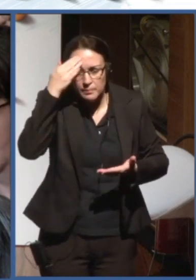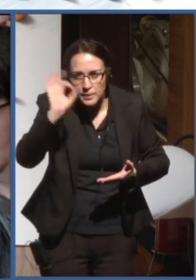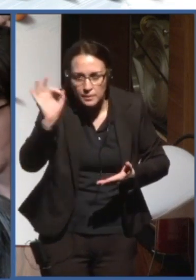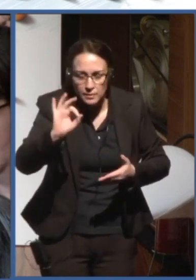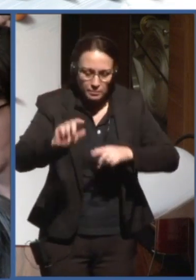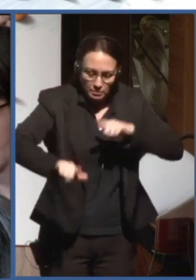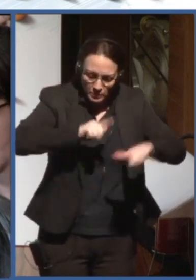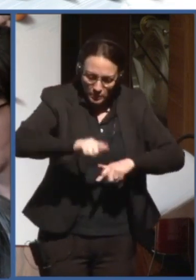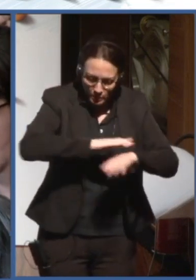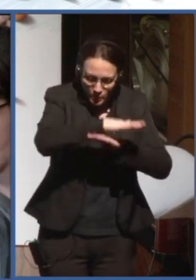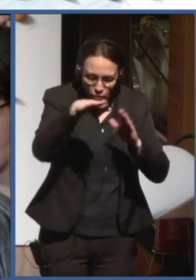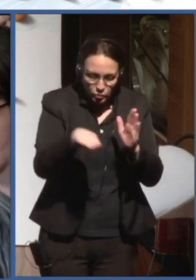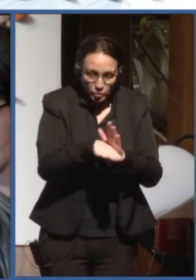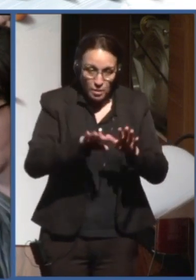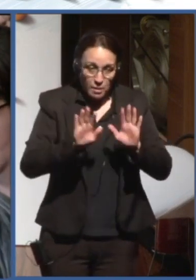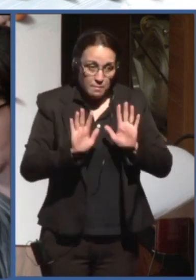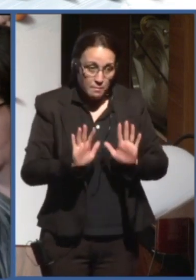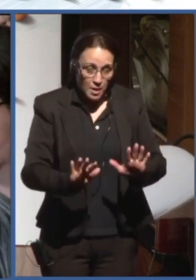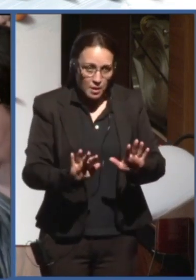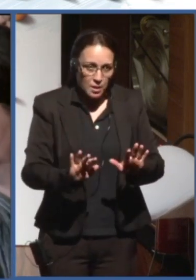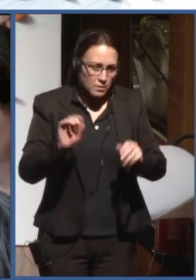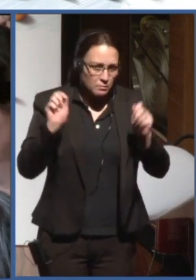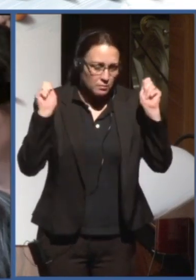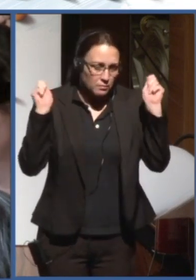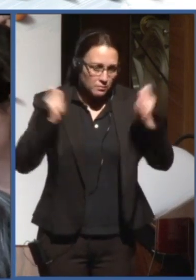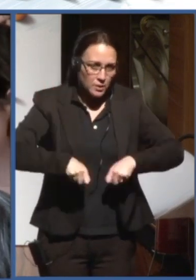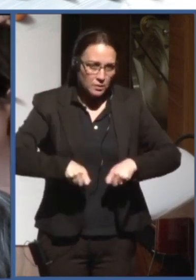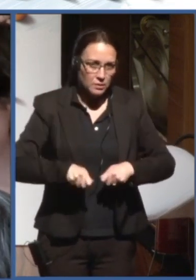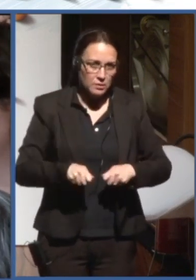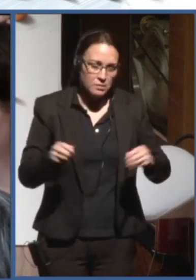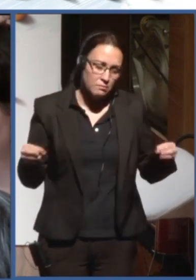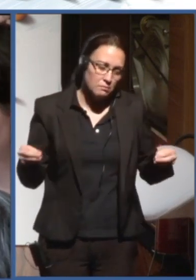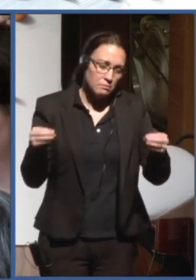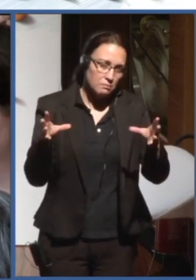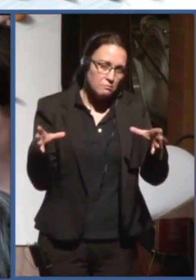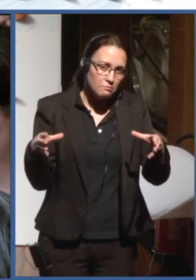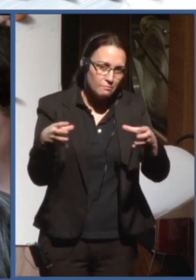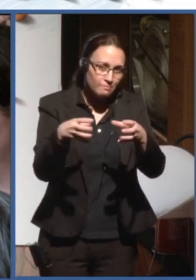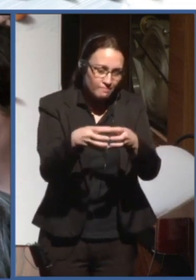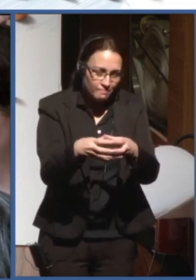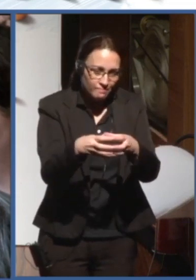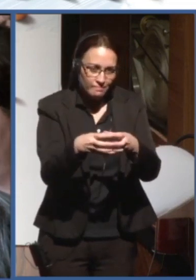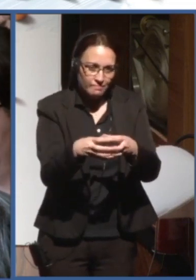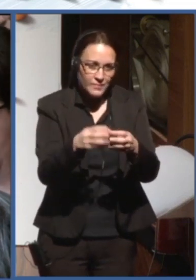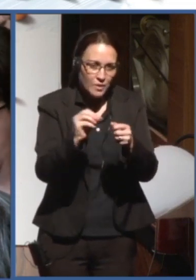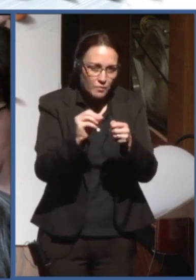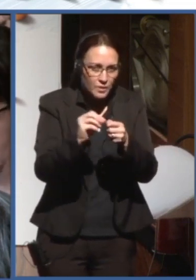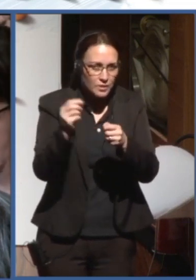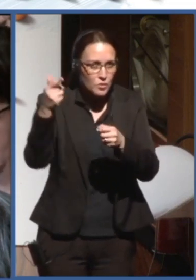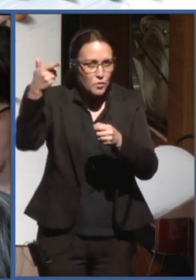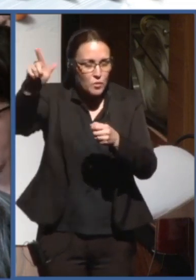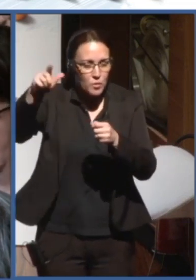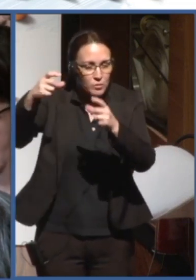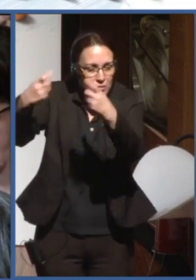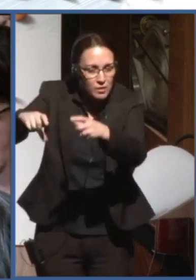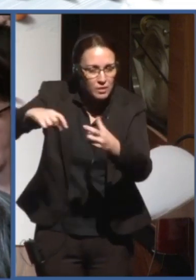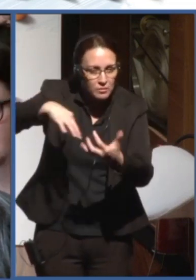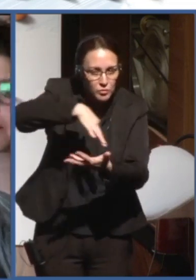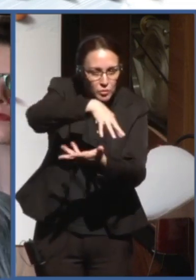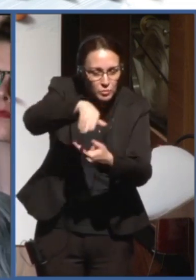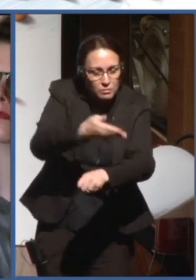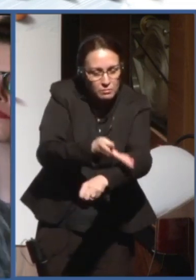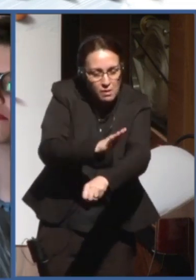but in some way, to make sure, to aware of something that has already done in other parts of the world, of good practices.